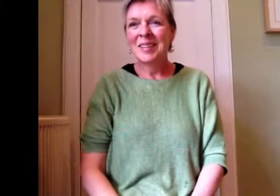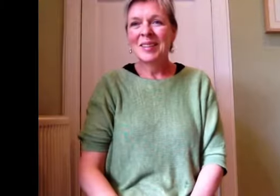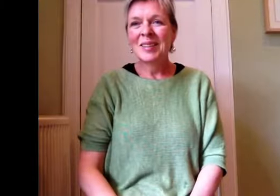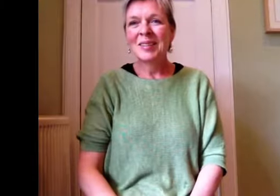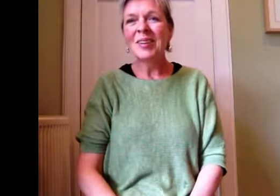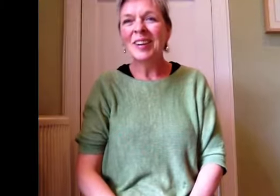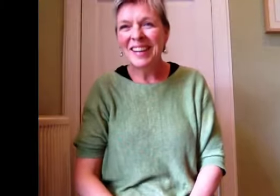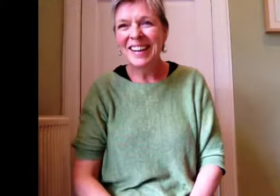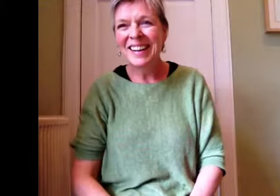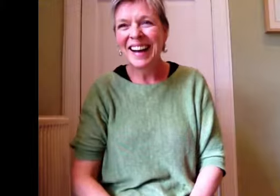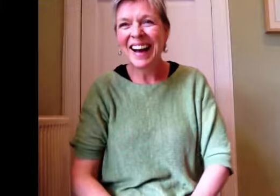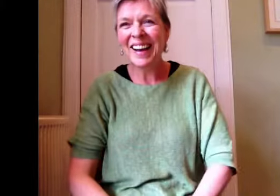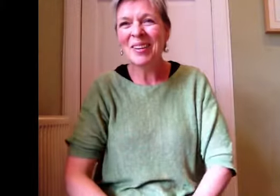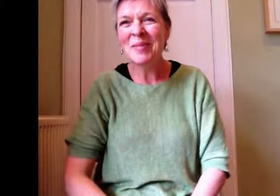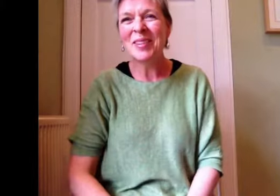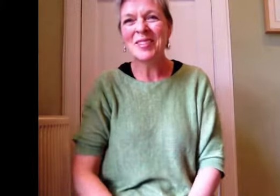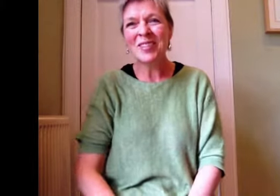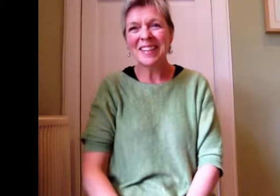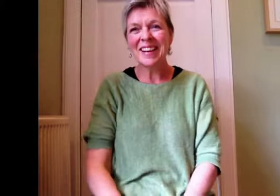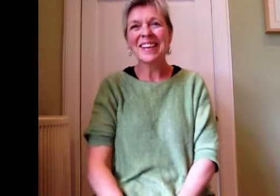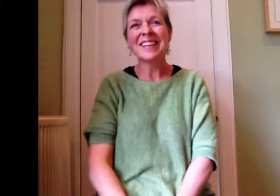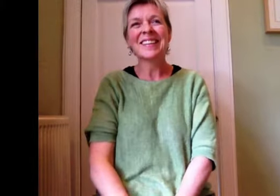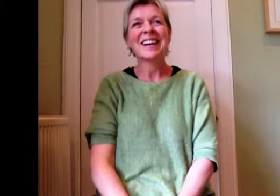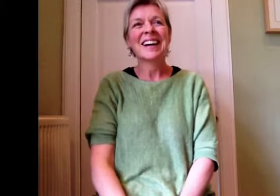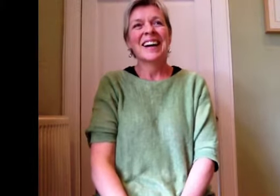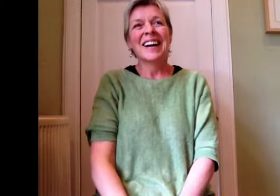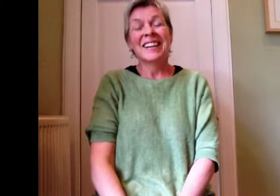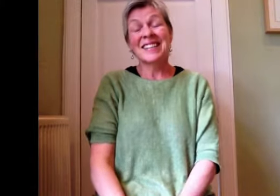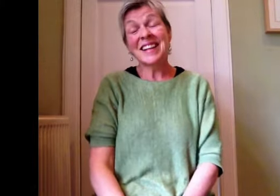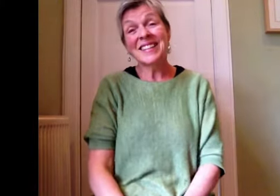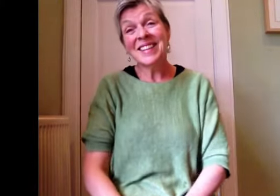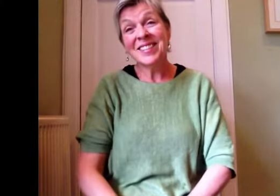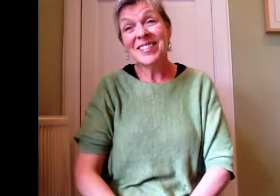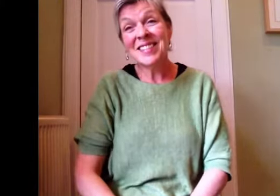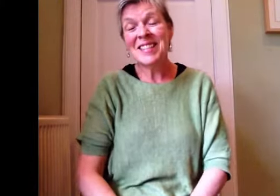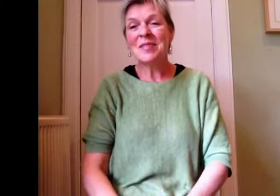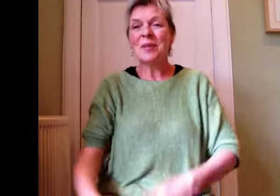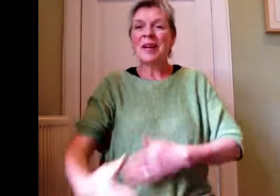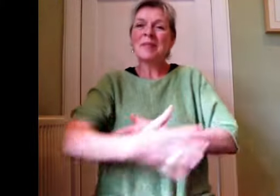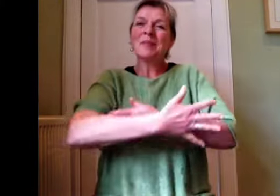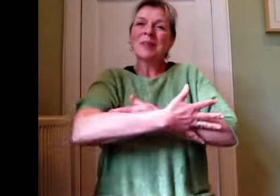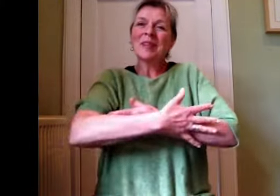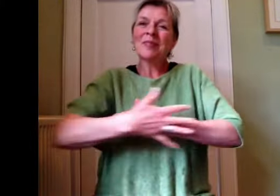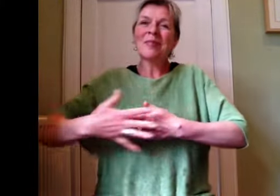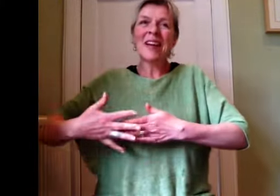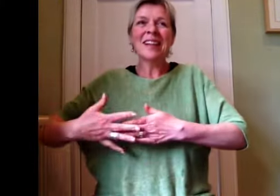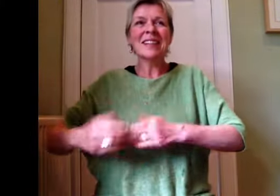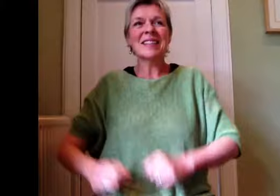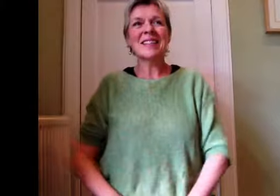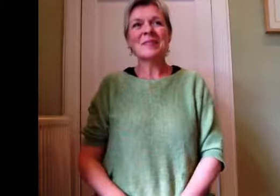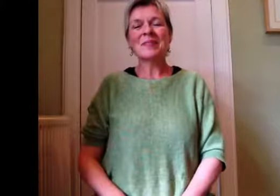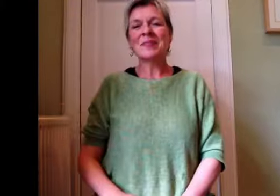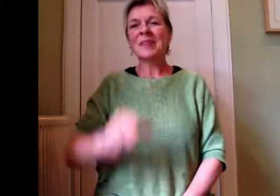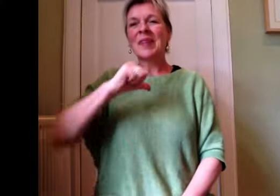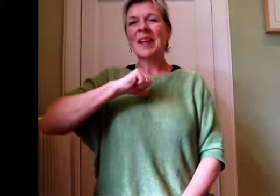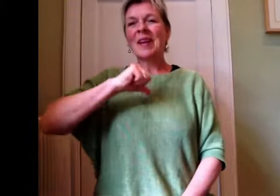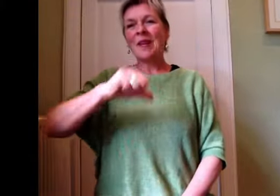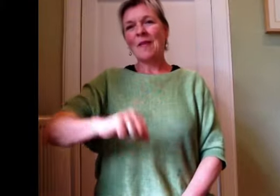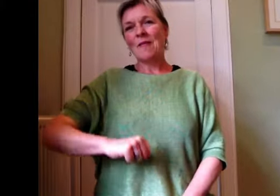Woo! I hope you enjoyed that. The signs I used to do were, Fence.